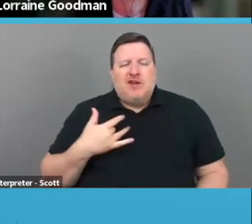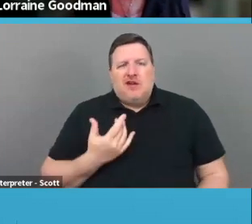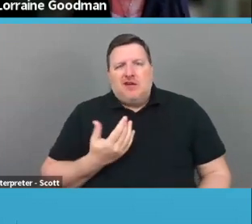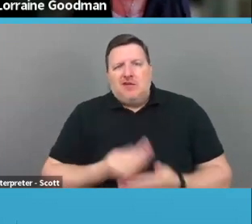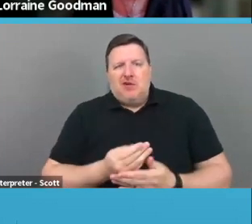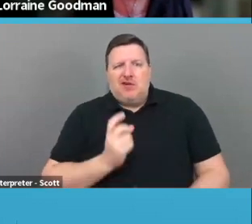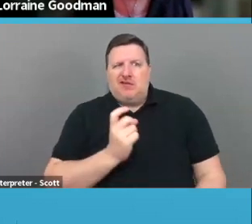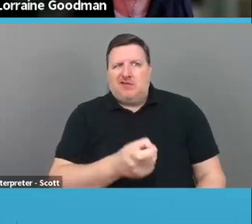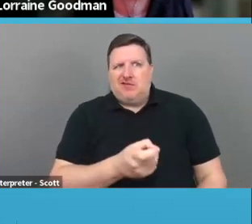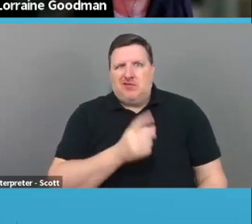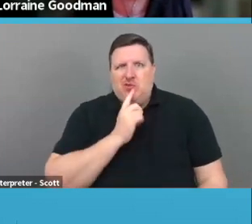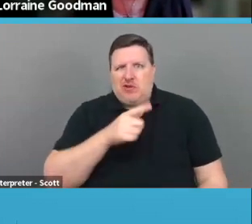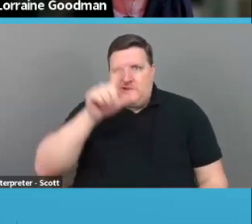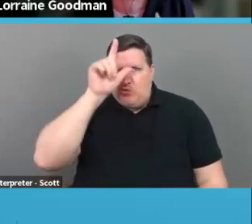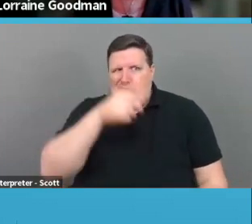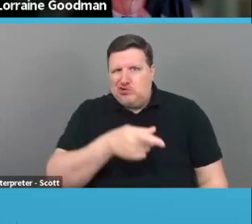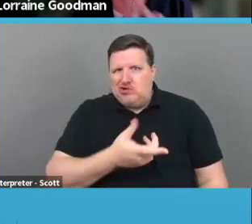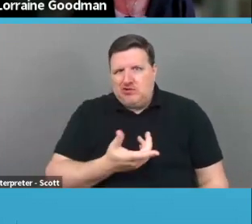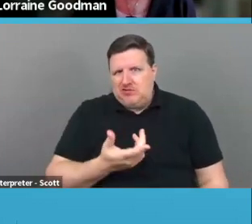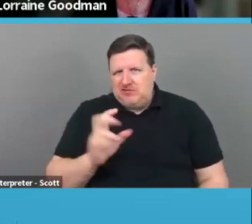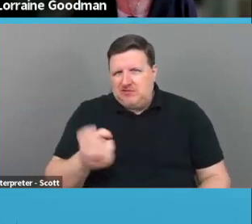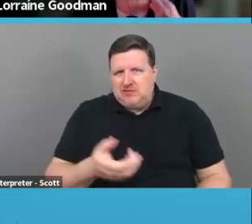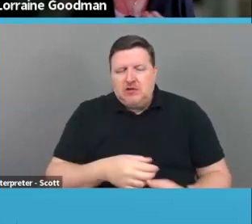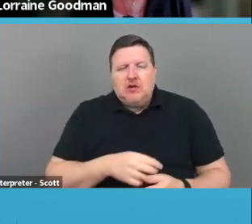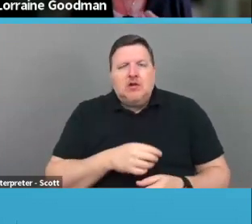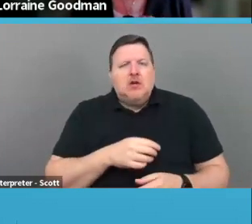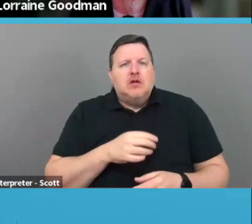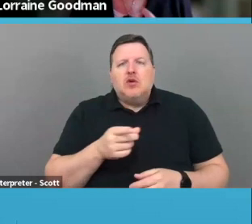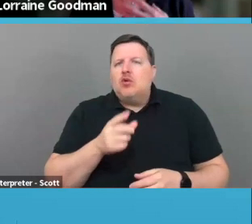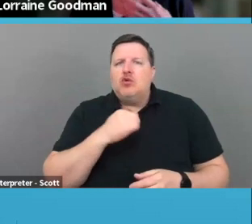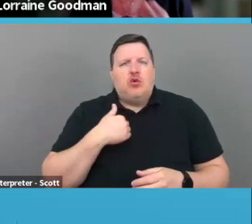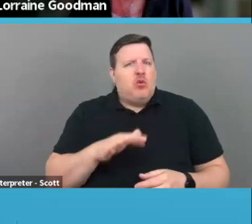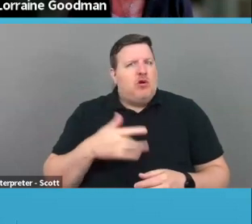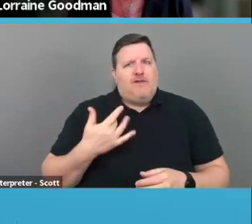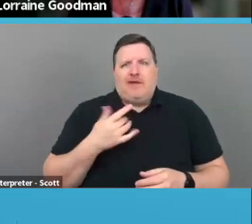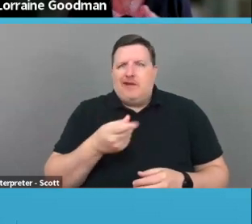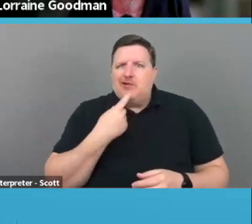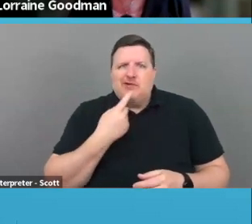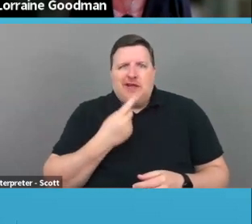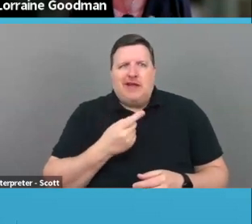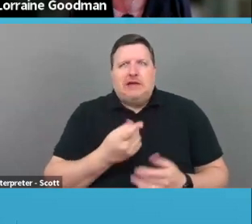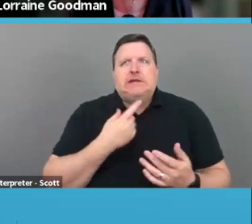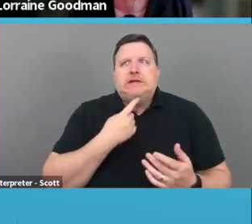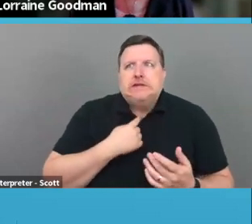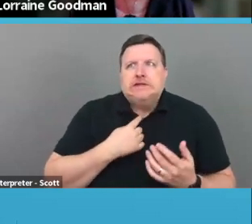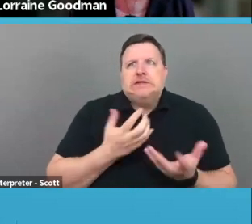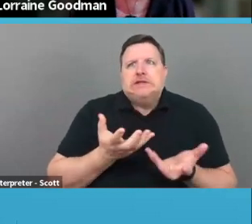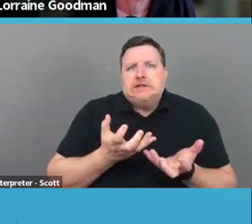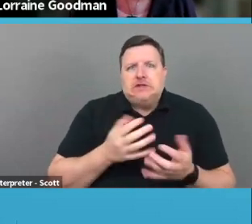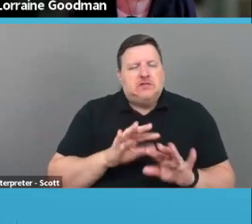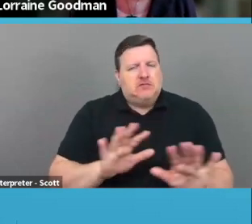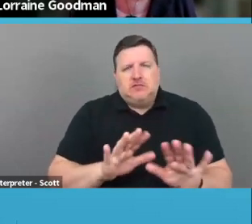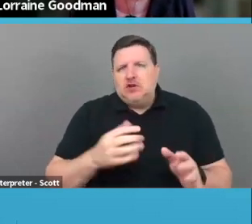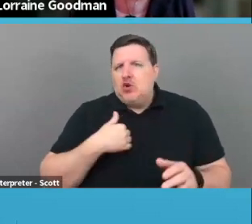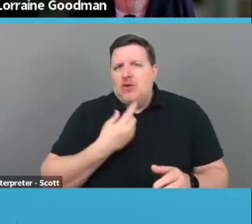loser. Right. So you never want to feel like you're saying you're desperate or a loser. And that's so hard